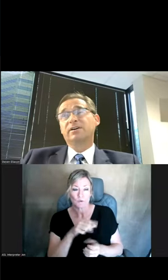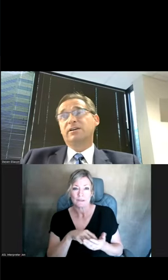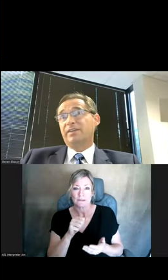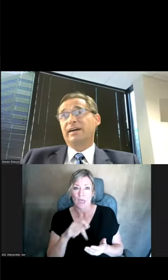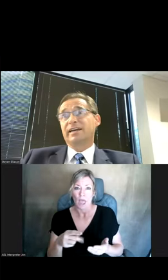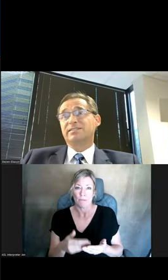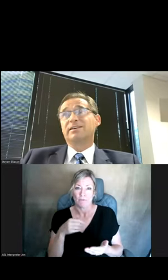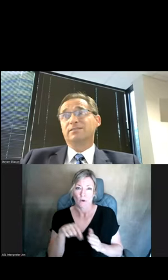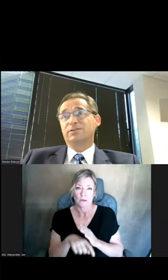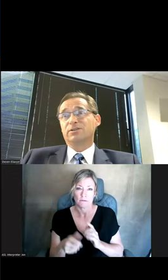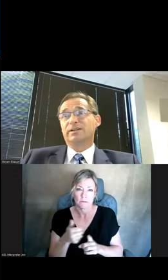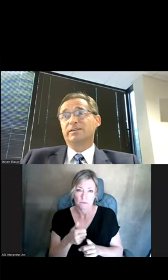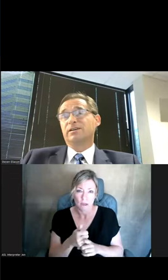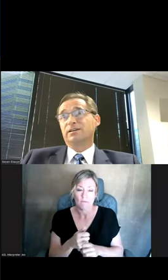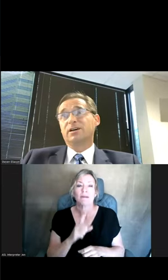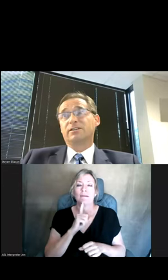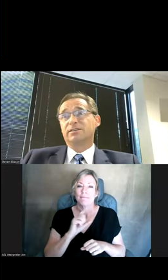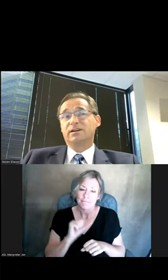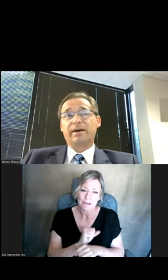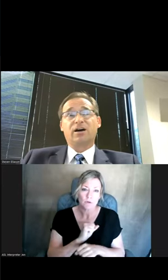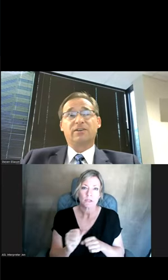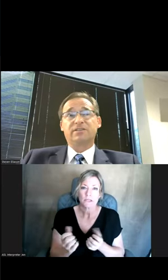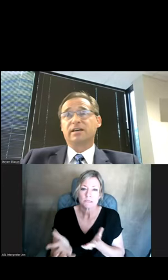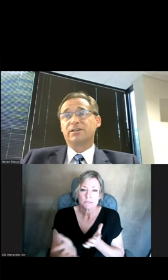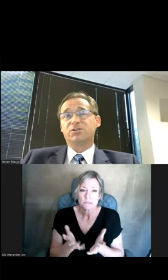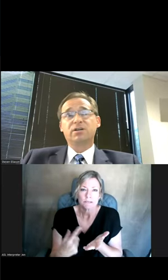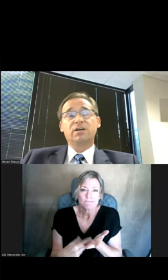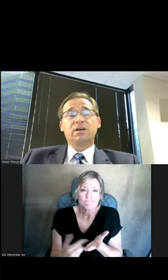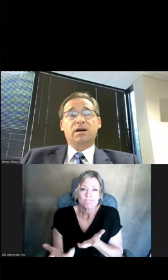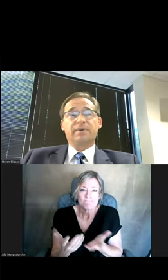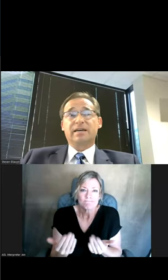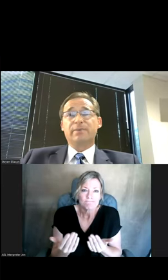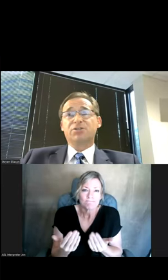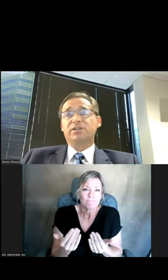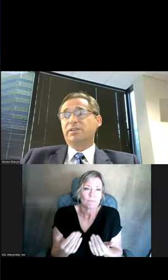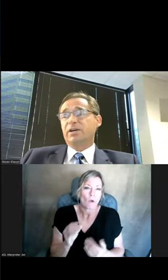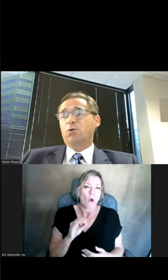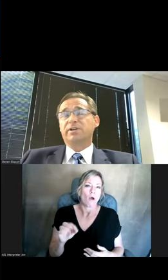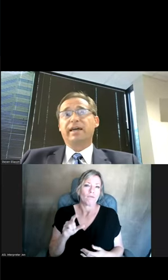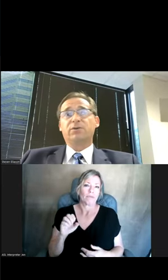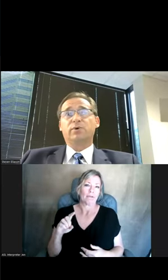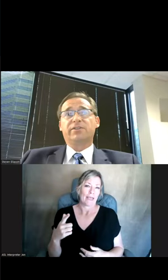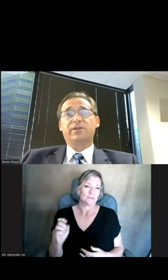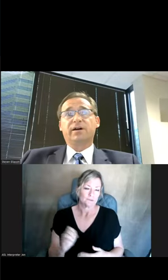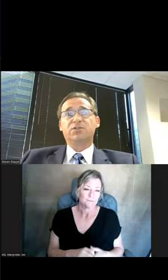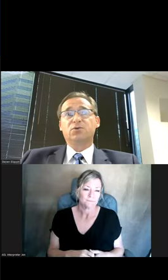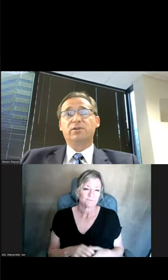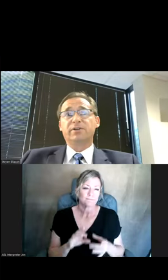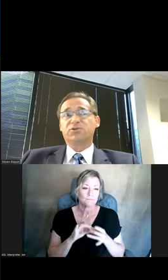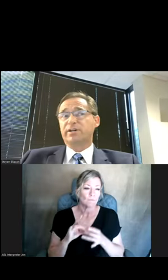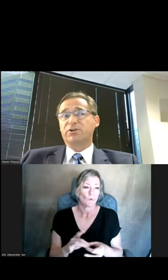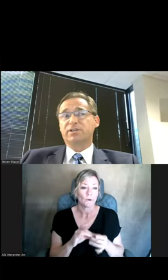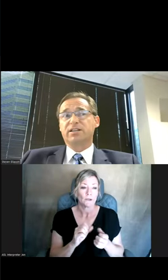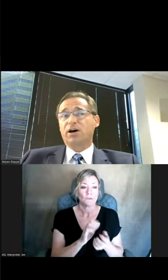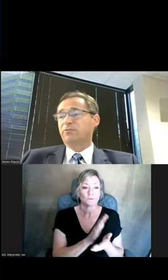life. In that case, they literally talked the young man off the ledge. As I mentioned, they coordinate with school